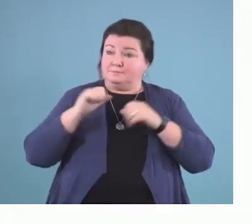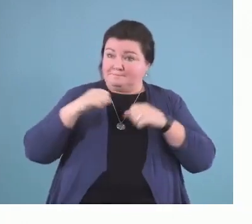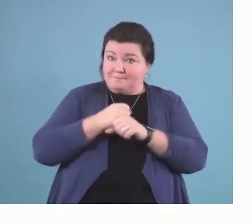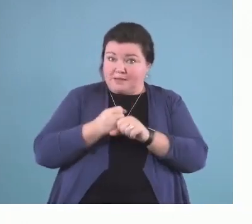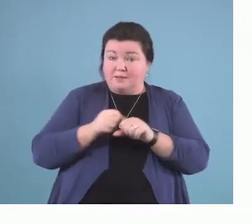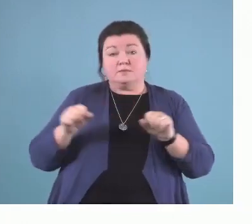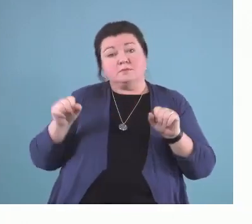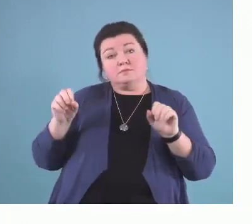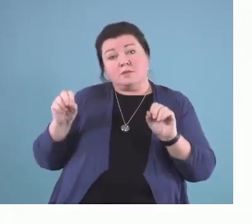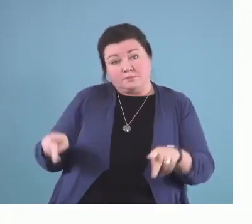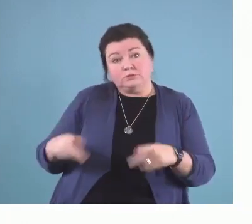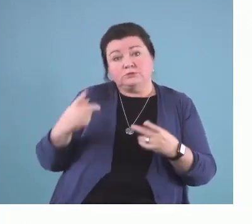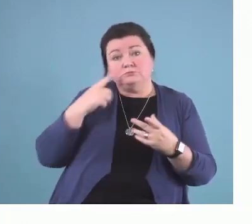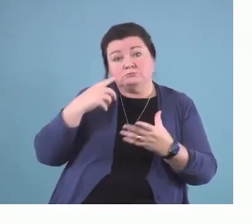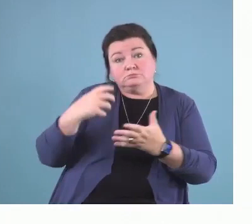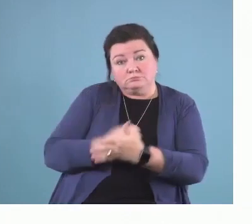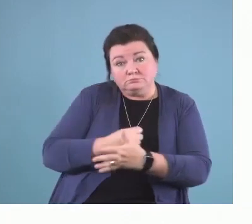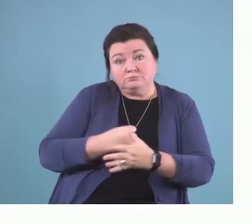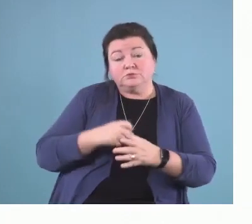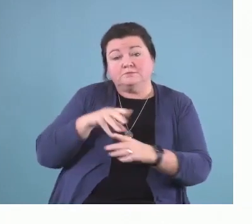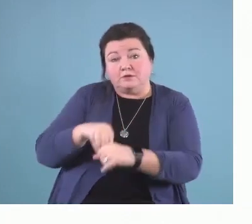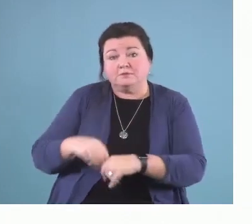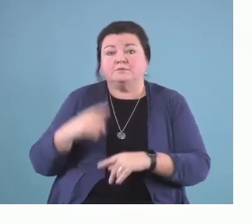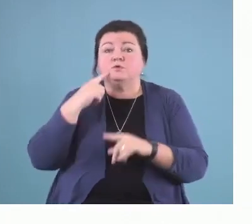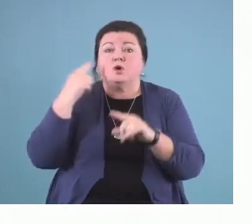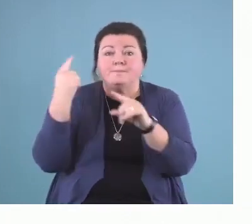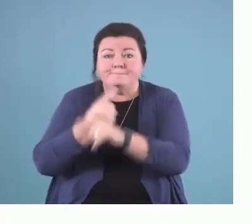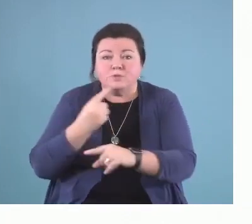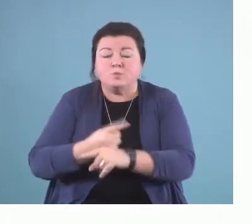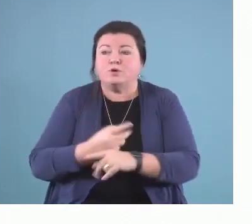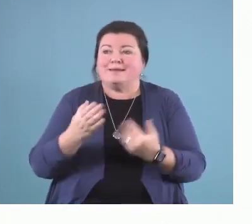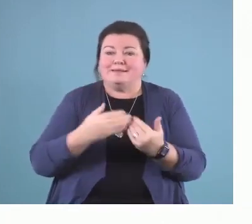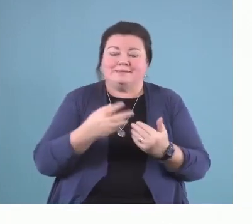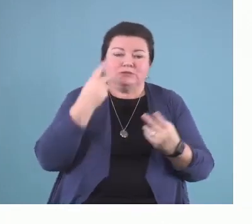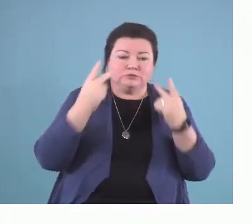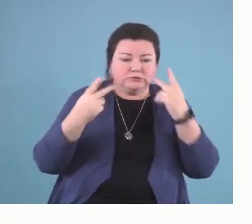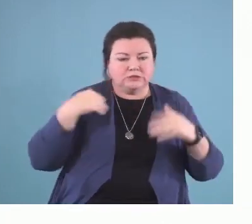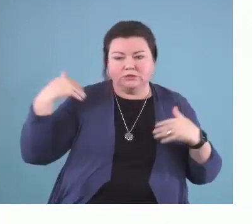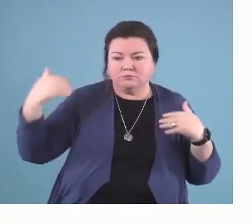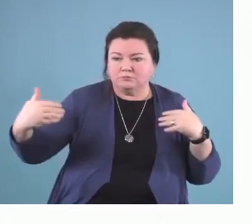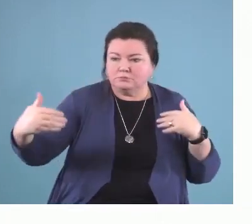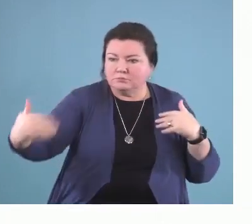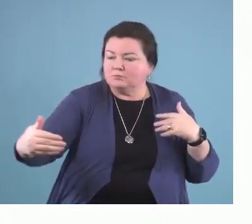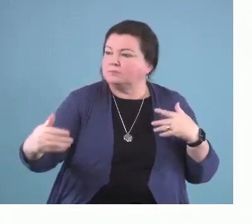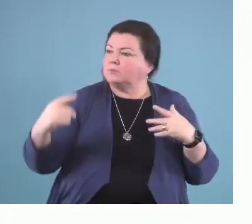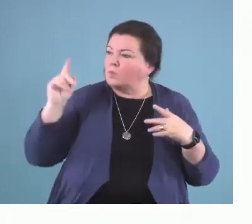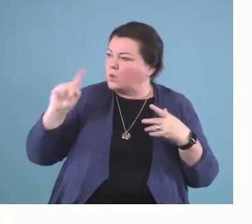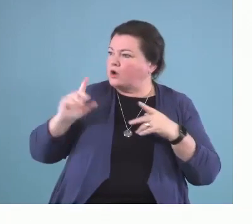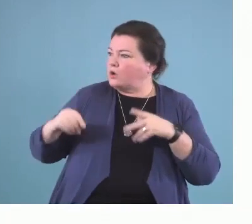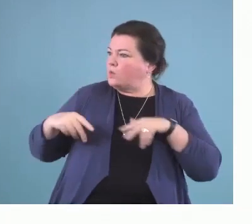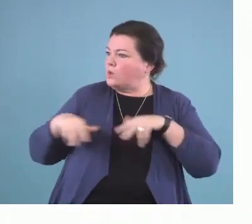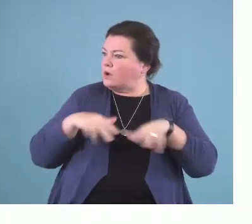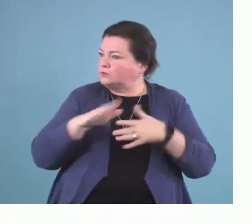prompted. So, the presence of appropriate and easy-to-see markers along the path to school and appropriate